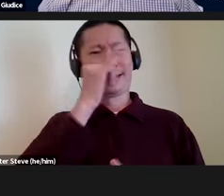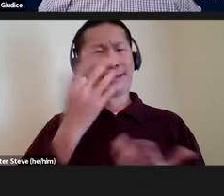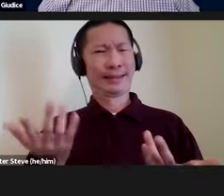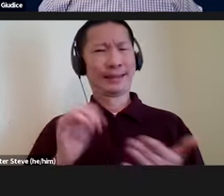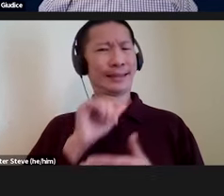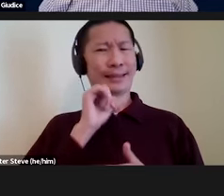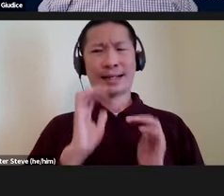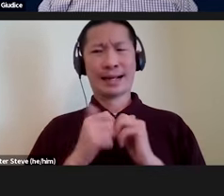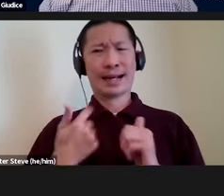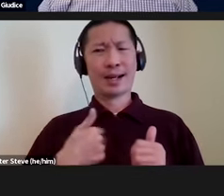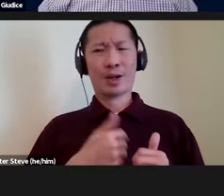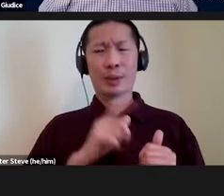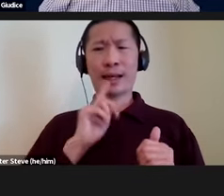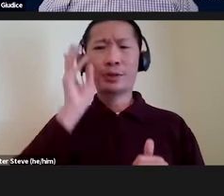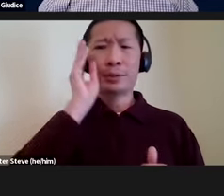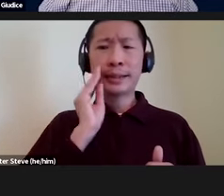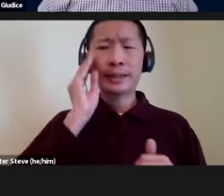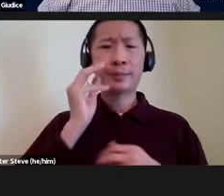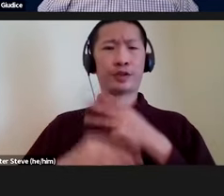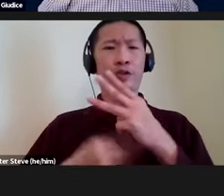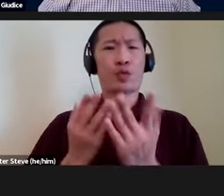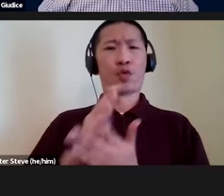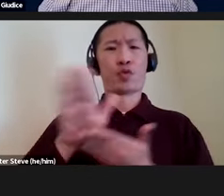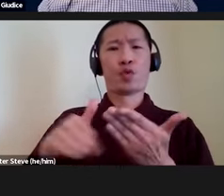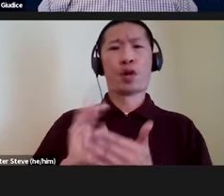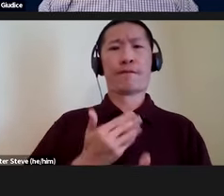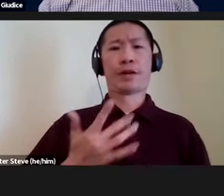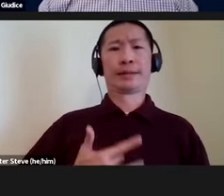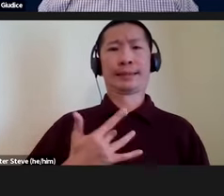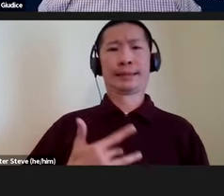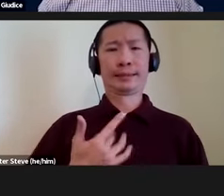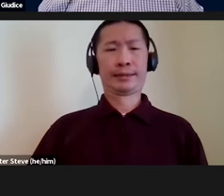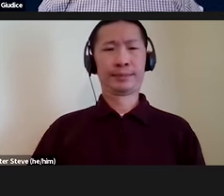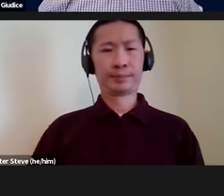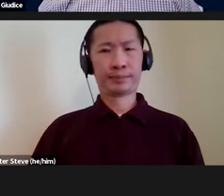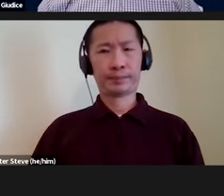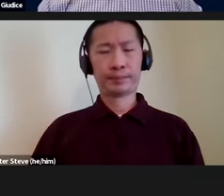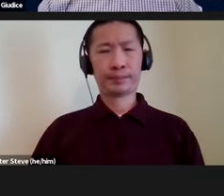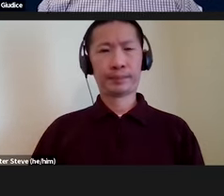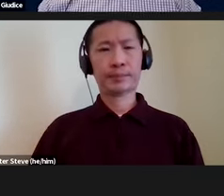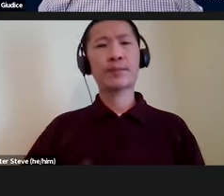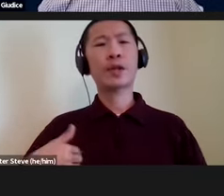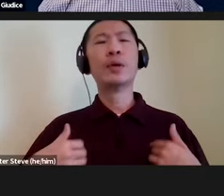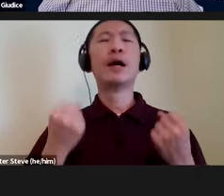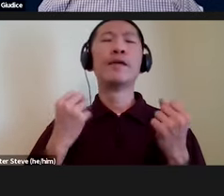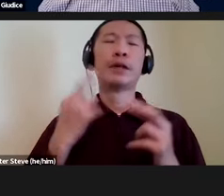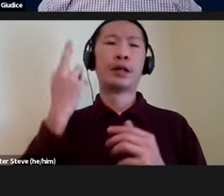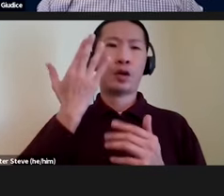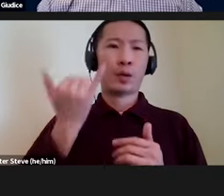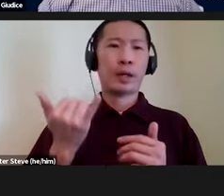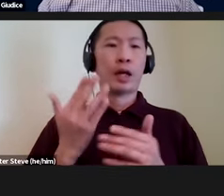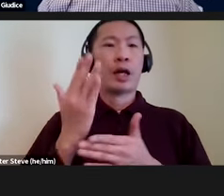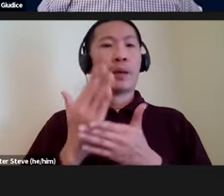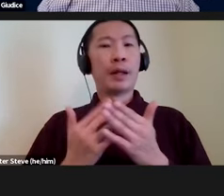how we actually experience the world through all of our senses. There's lots of reasons why, right? Partly, it's